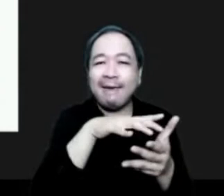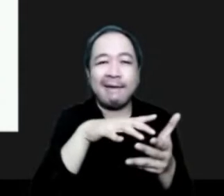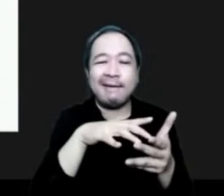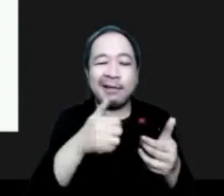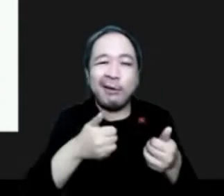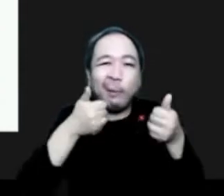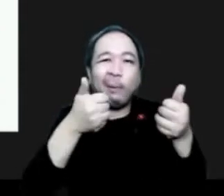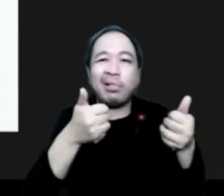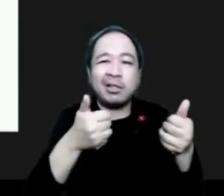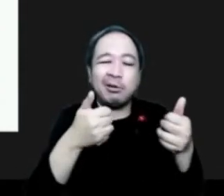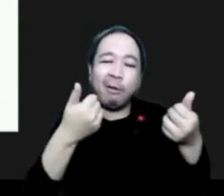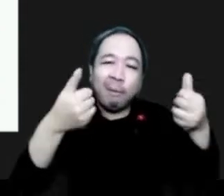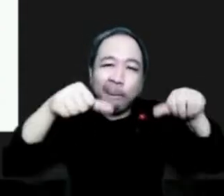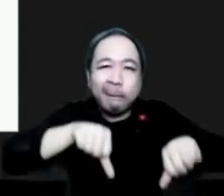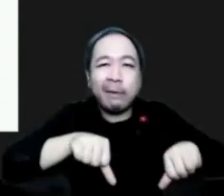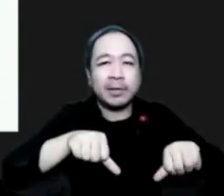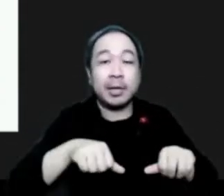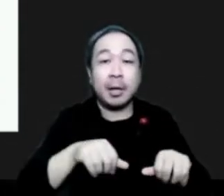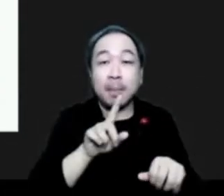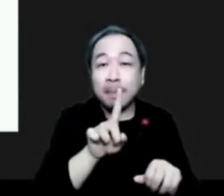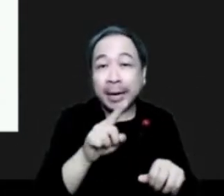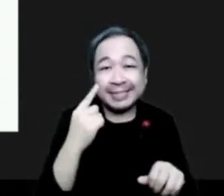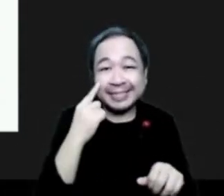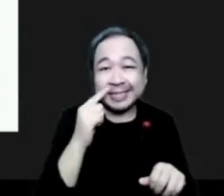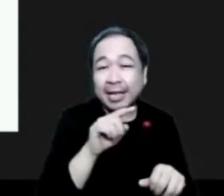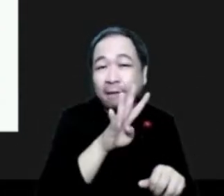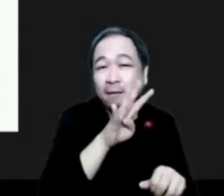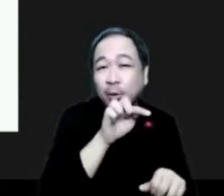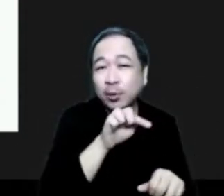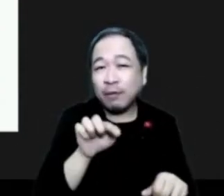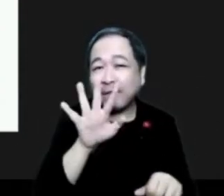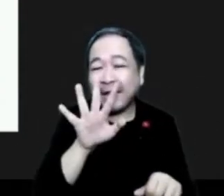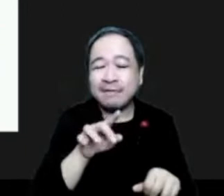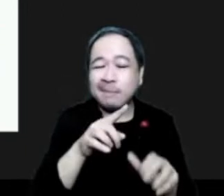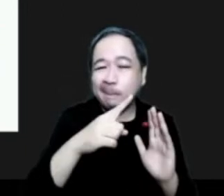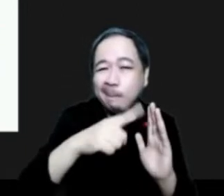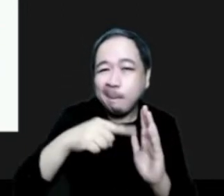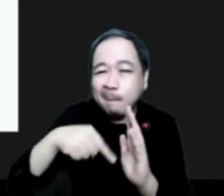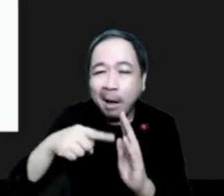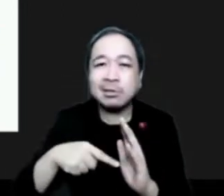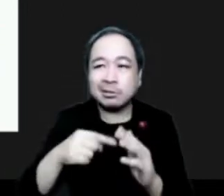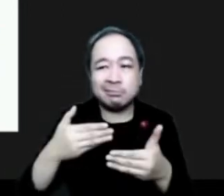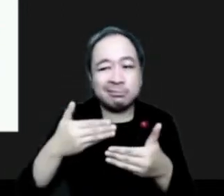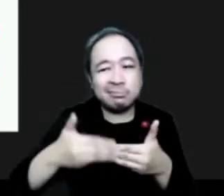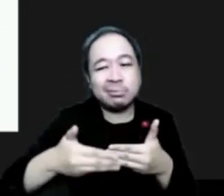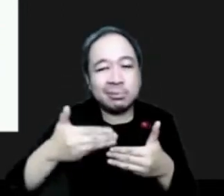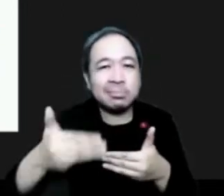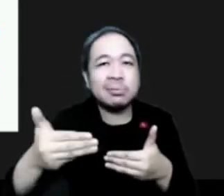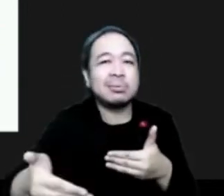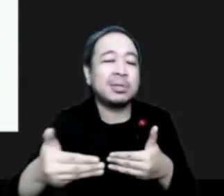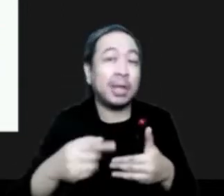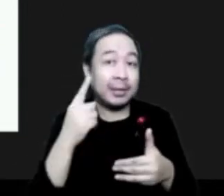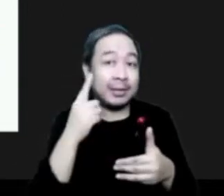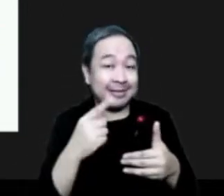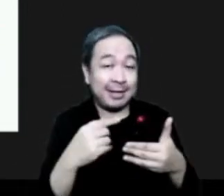or five months period of time. And we can see that in western parts of states last year, we have regions